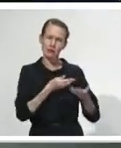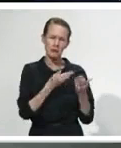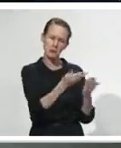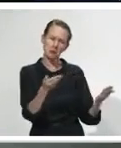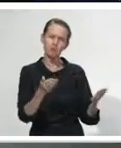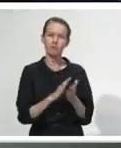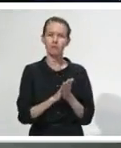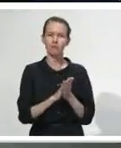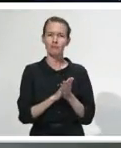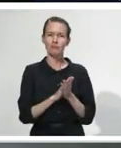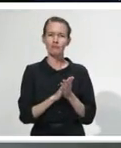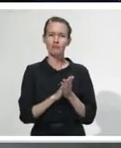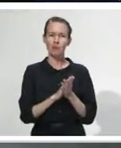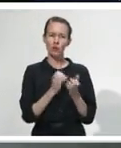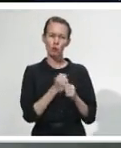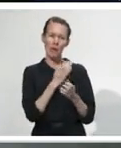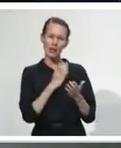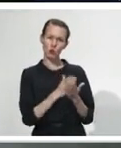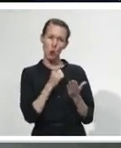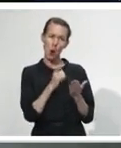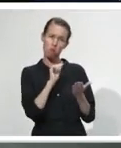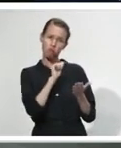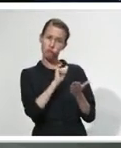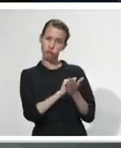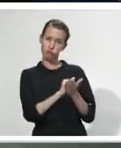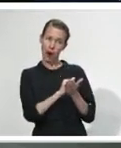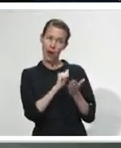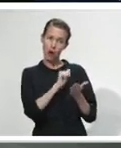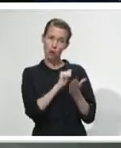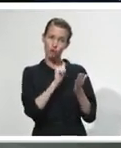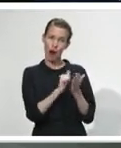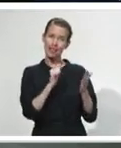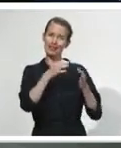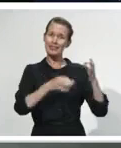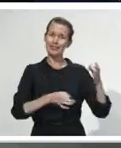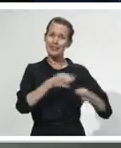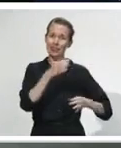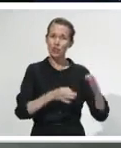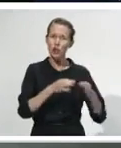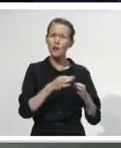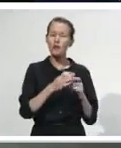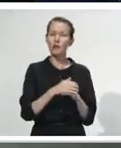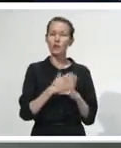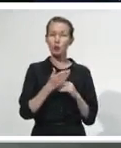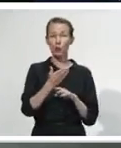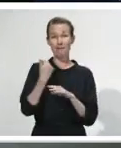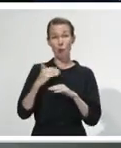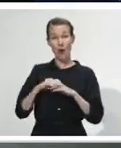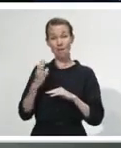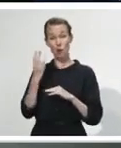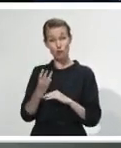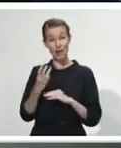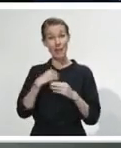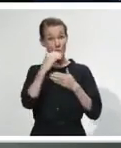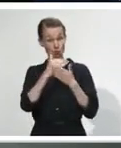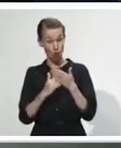settings right. As I said, we have actually worked through most of that already when we moved, when we did the finer detail around Alert Level 3. But